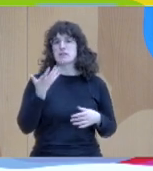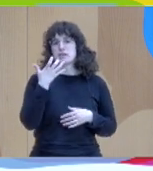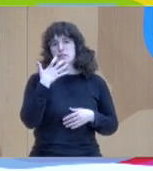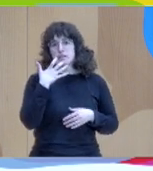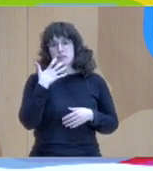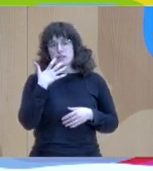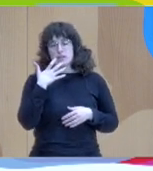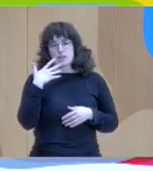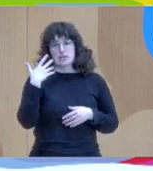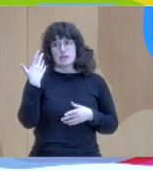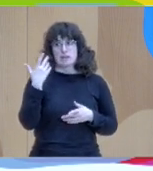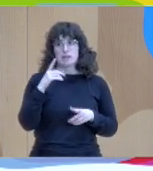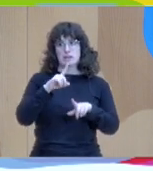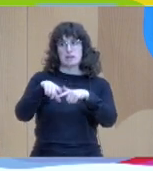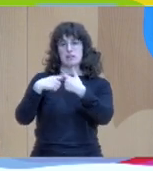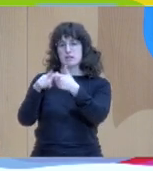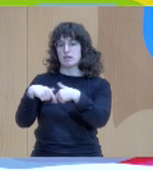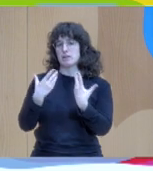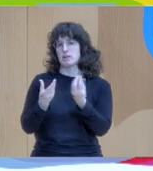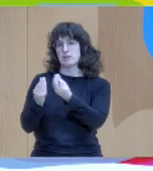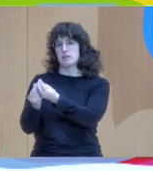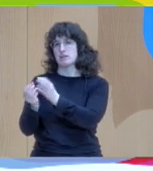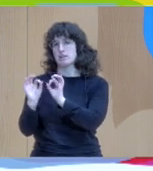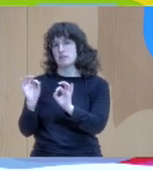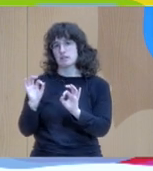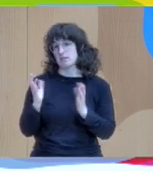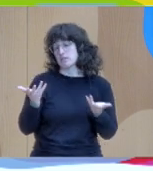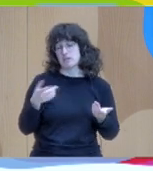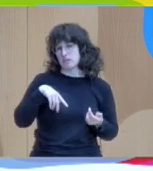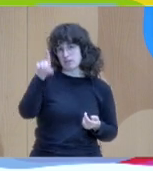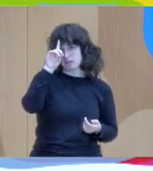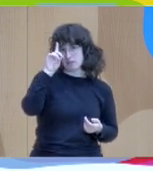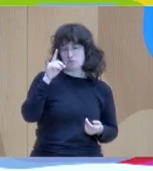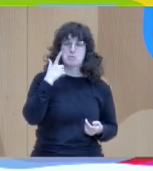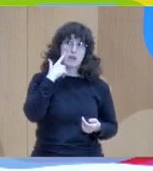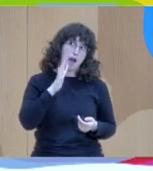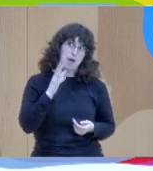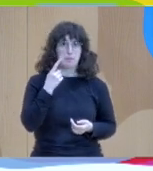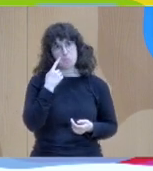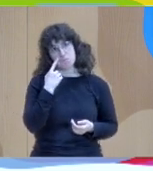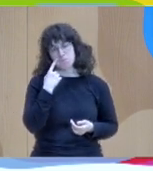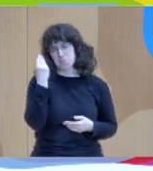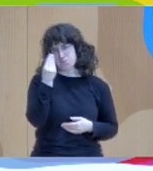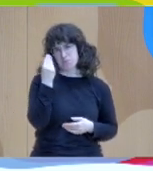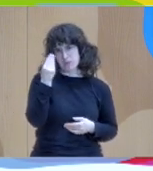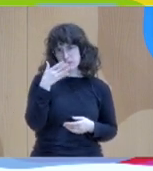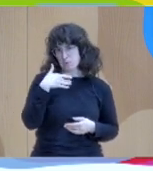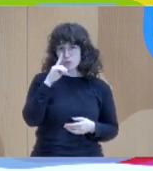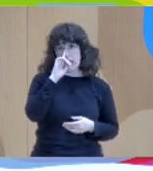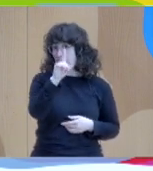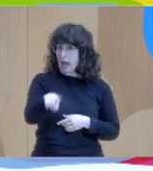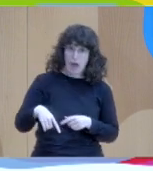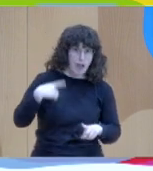let's assume that a year has passed and things are well. What are you happy about? You go into the future